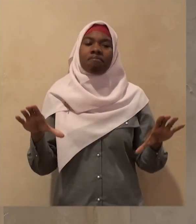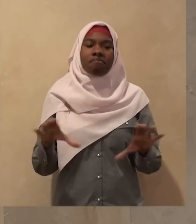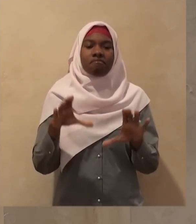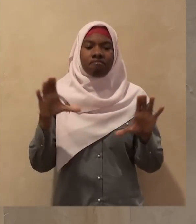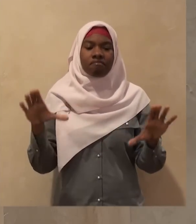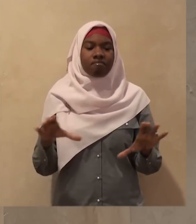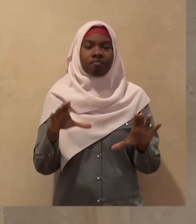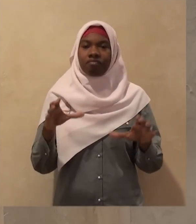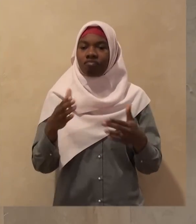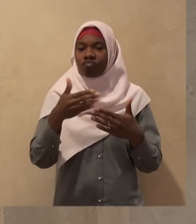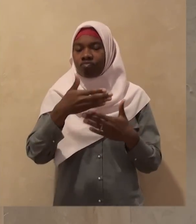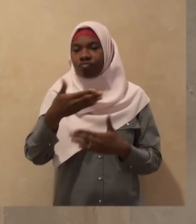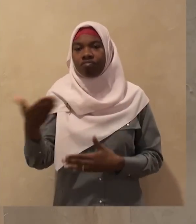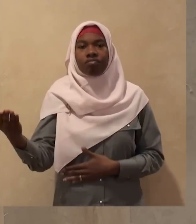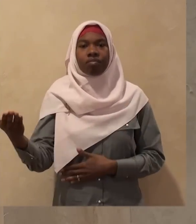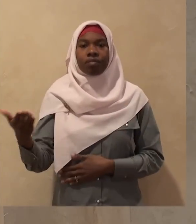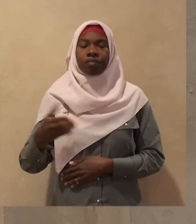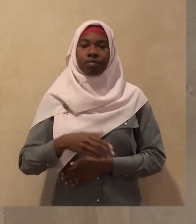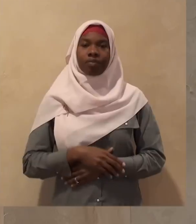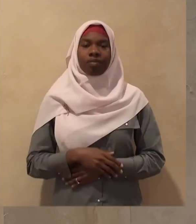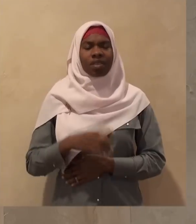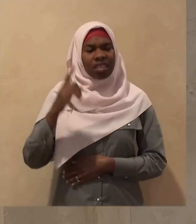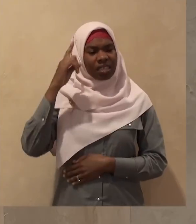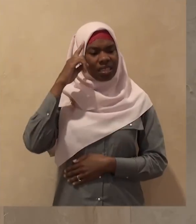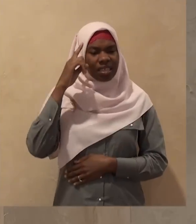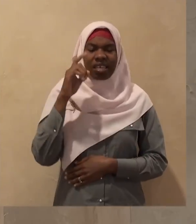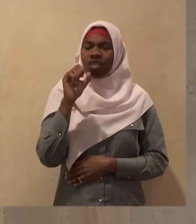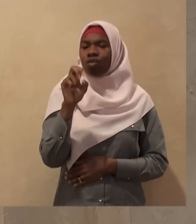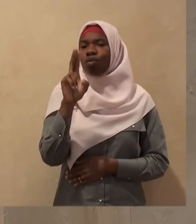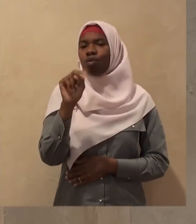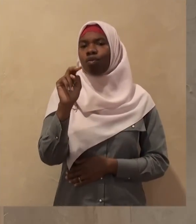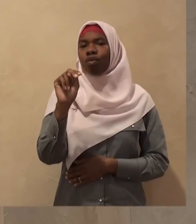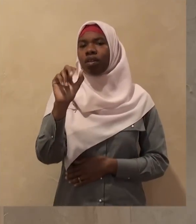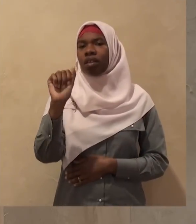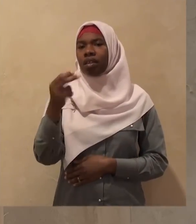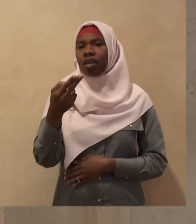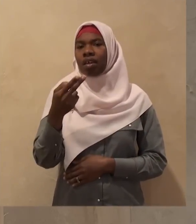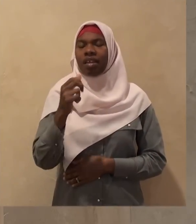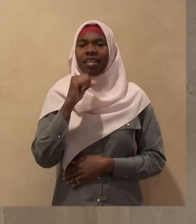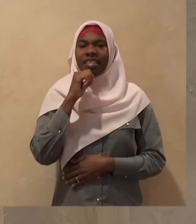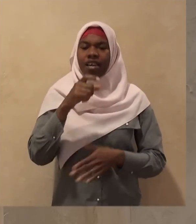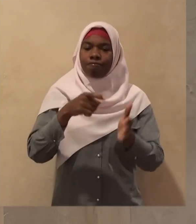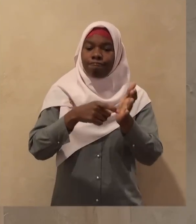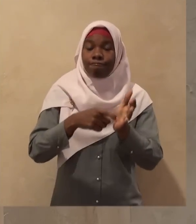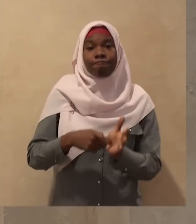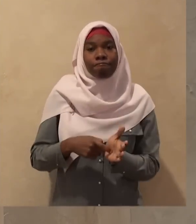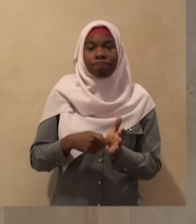nafil ibadah like other nafil ibadah then there is no harm in doing so